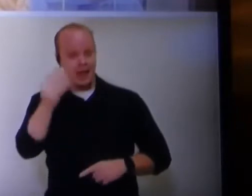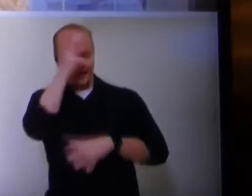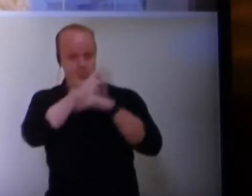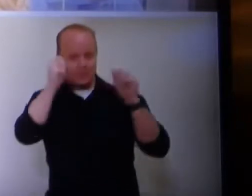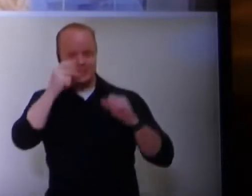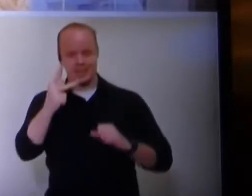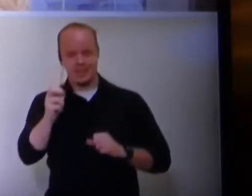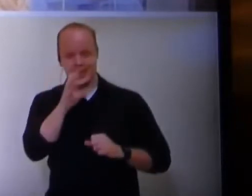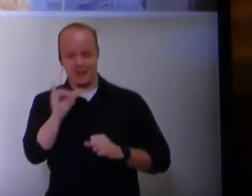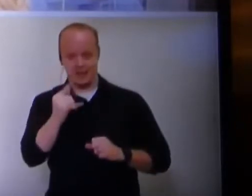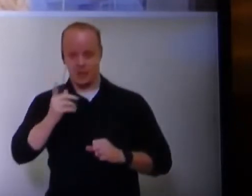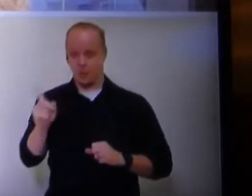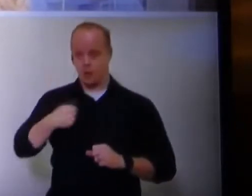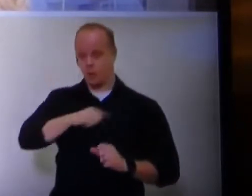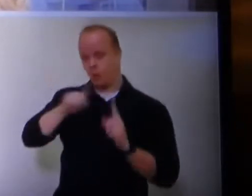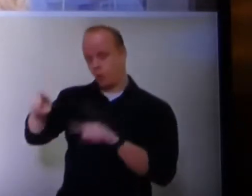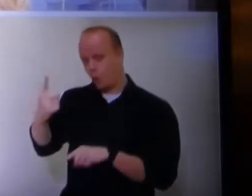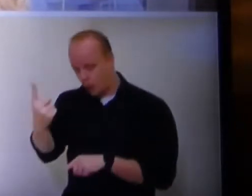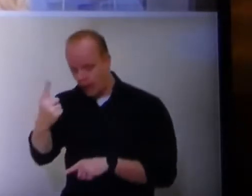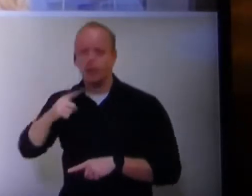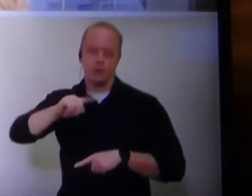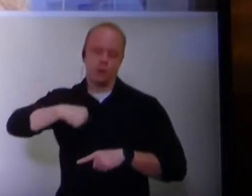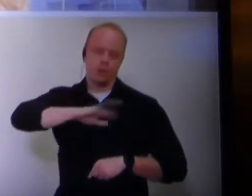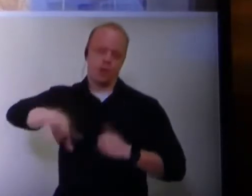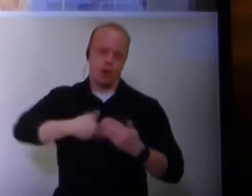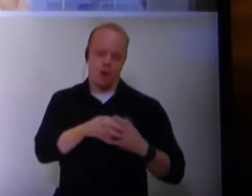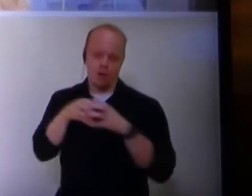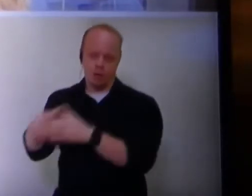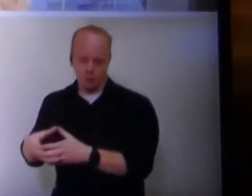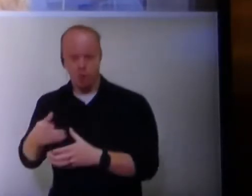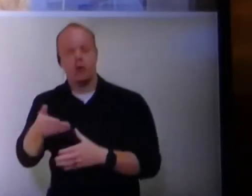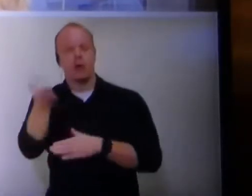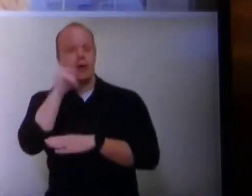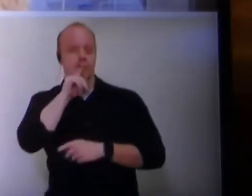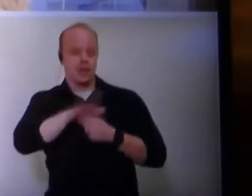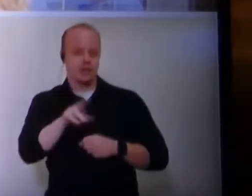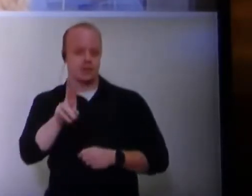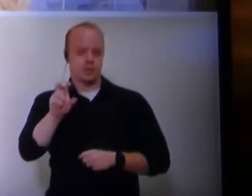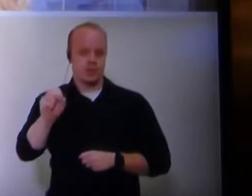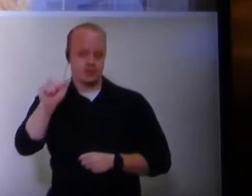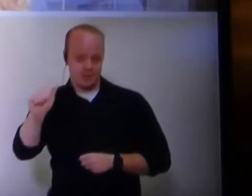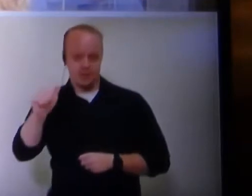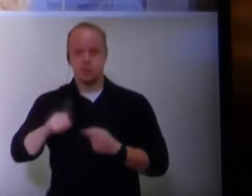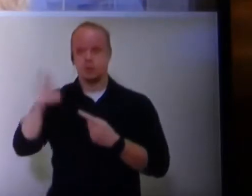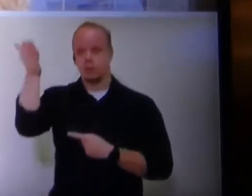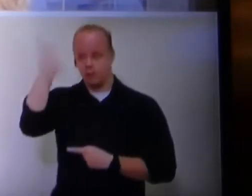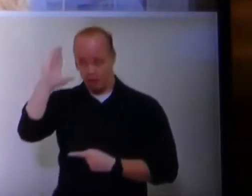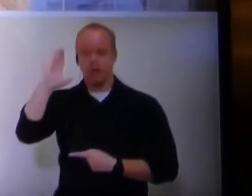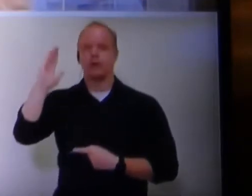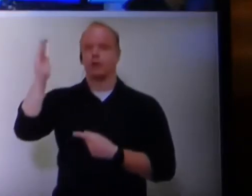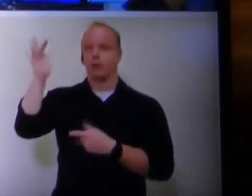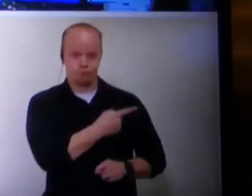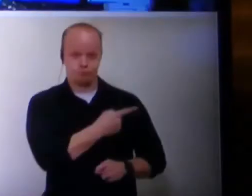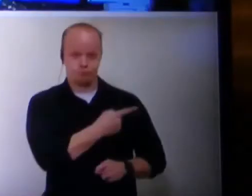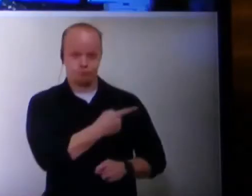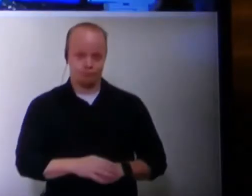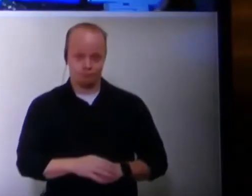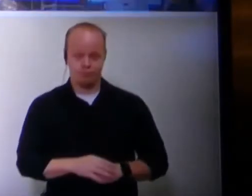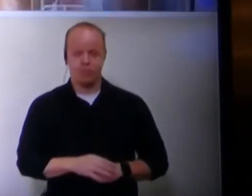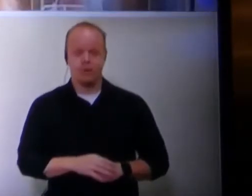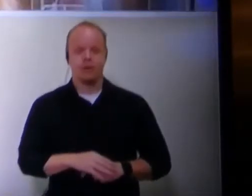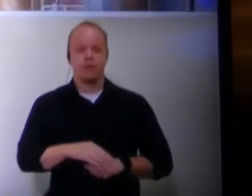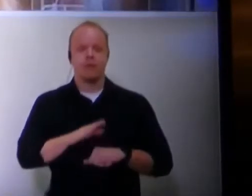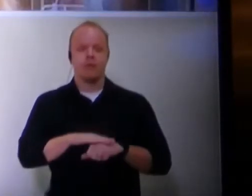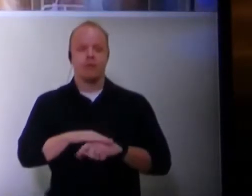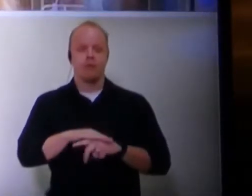President Kennedy, where we go one, we go all. God bless the United States of America, and to God be the glory. So, on